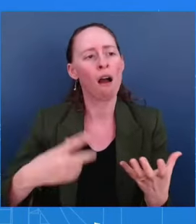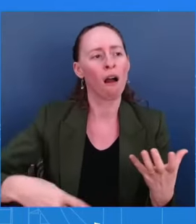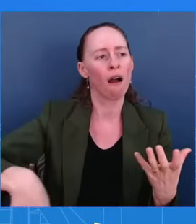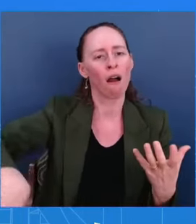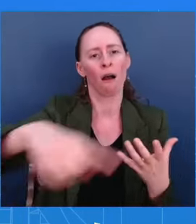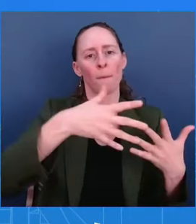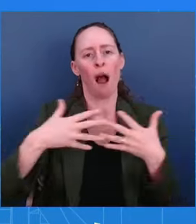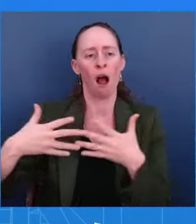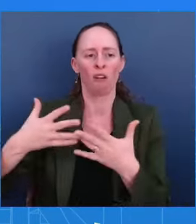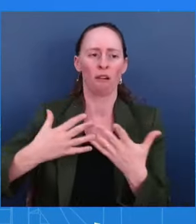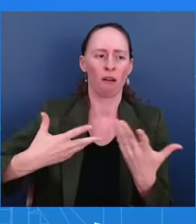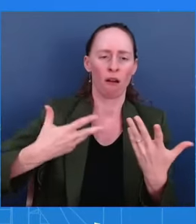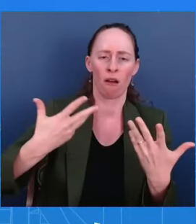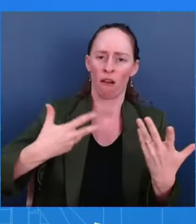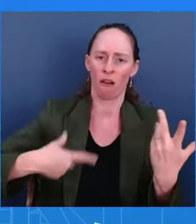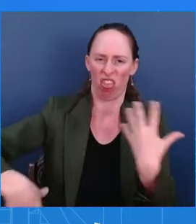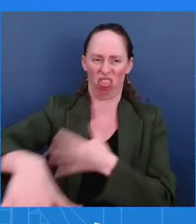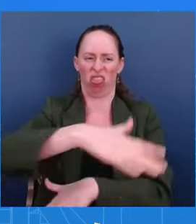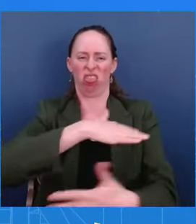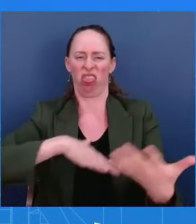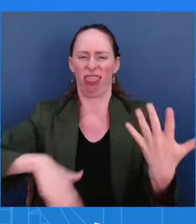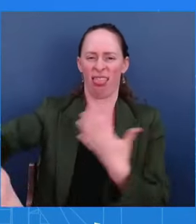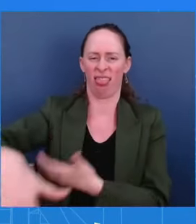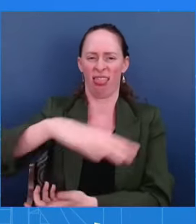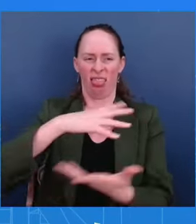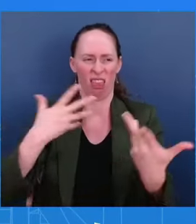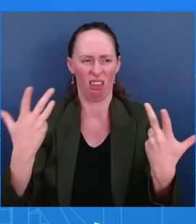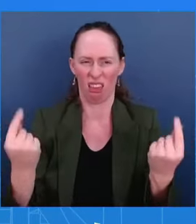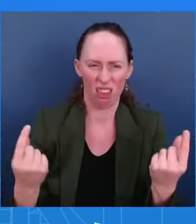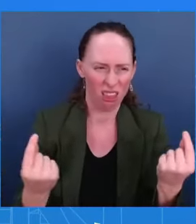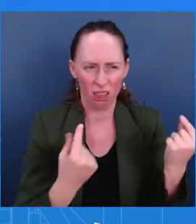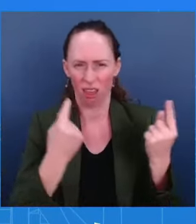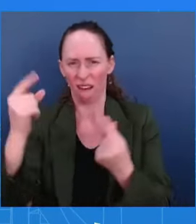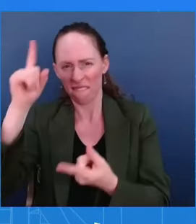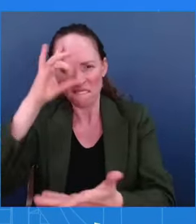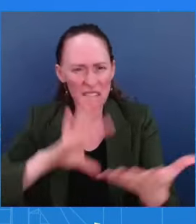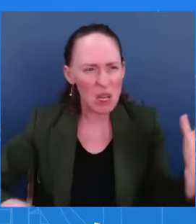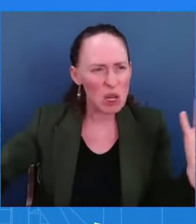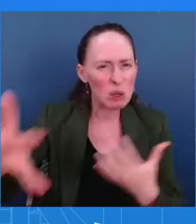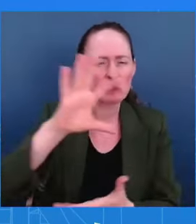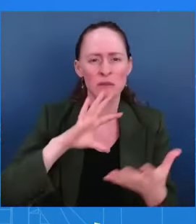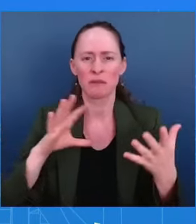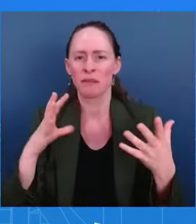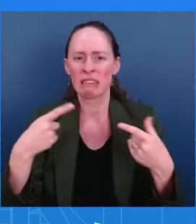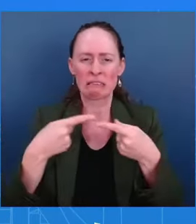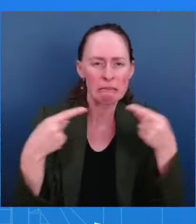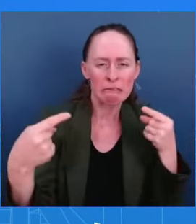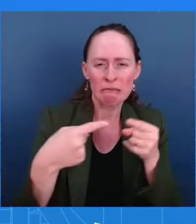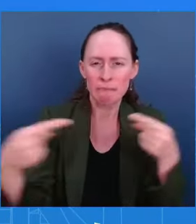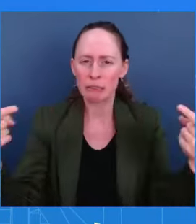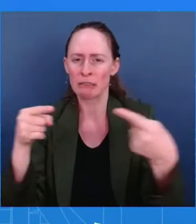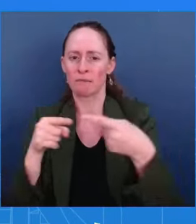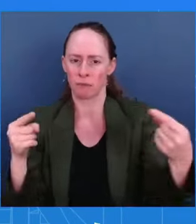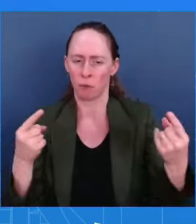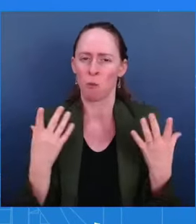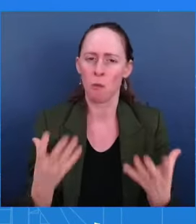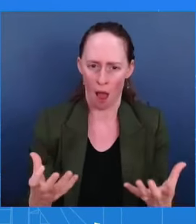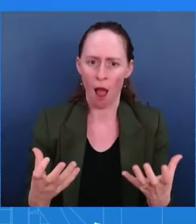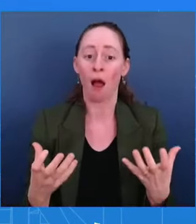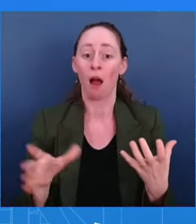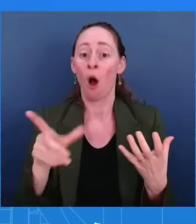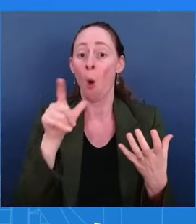and try to put narratives out there through voices that the American people might find credible that support their